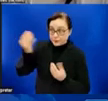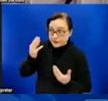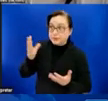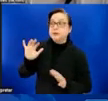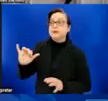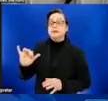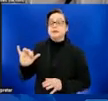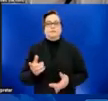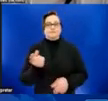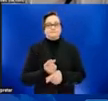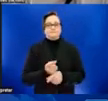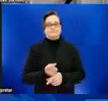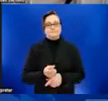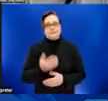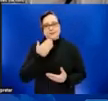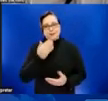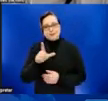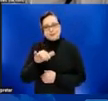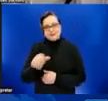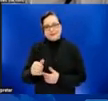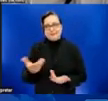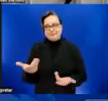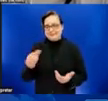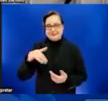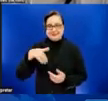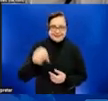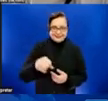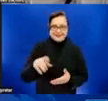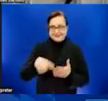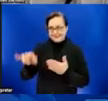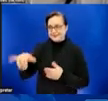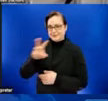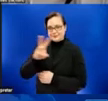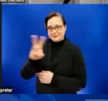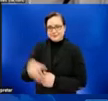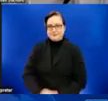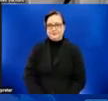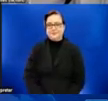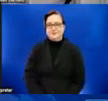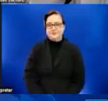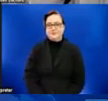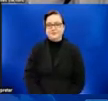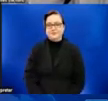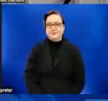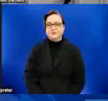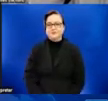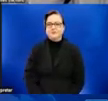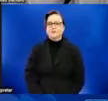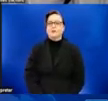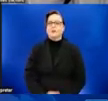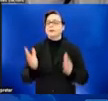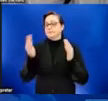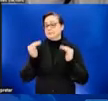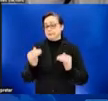much. We do have our next question is one that probably we would like both of our doctors to chime in on